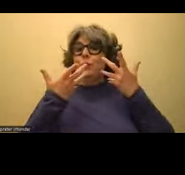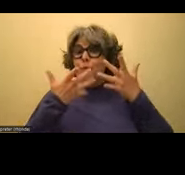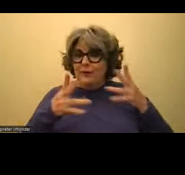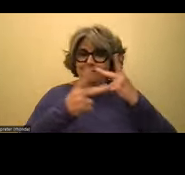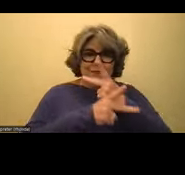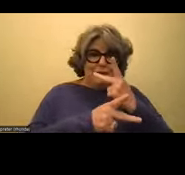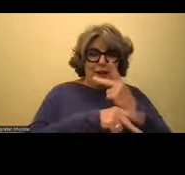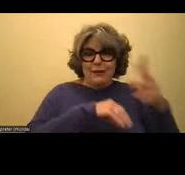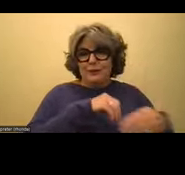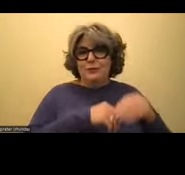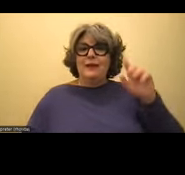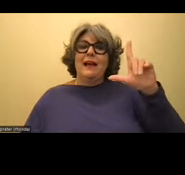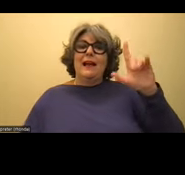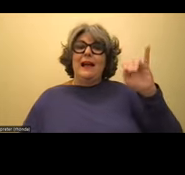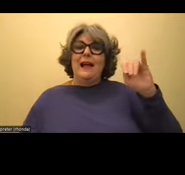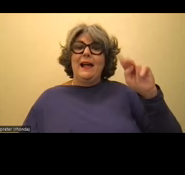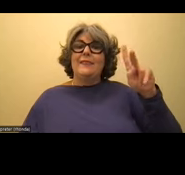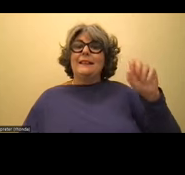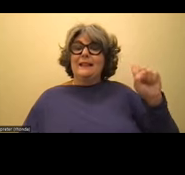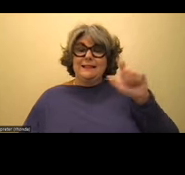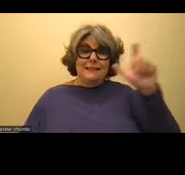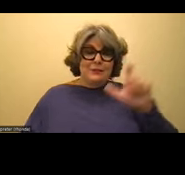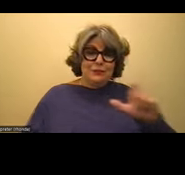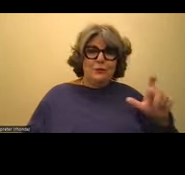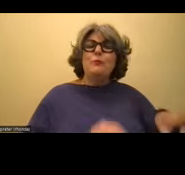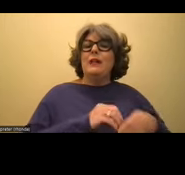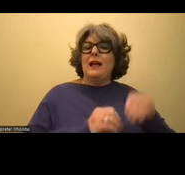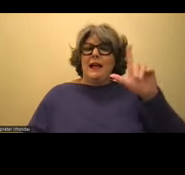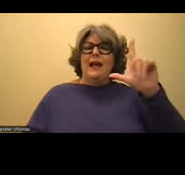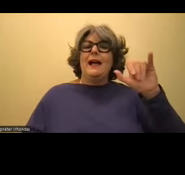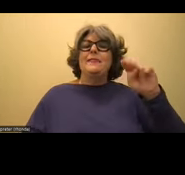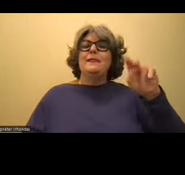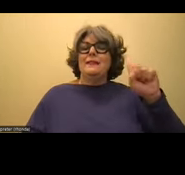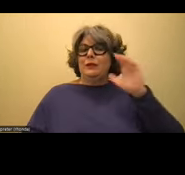out how to do that within Zoom, we'll get those links added up for you.